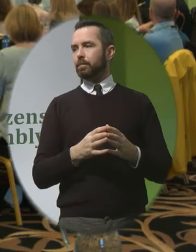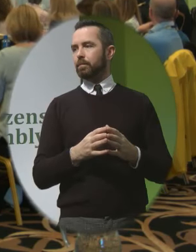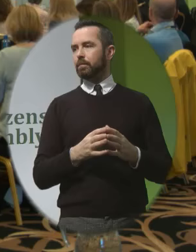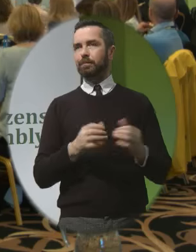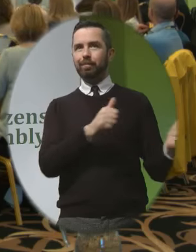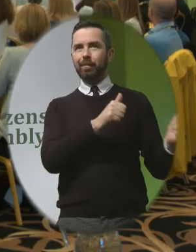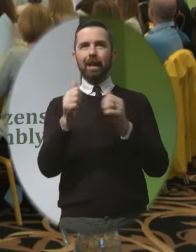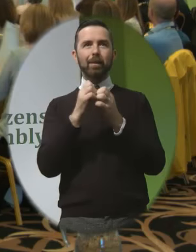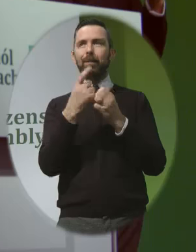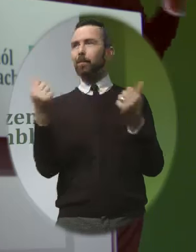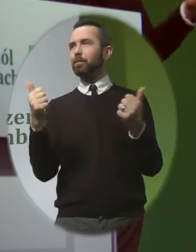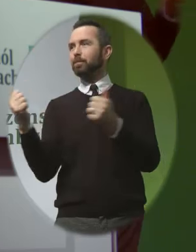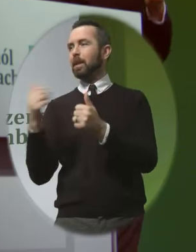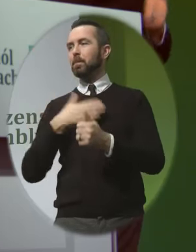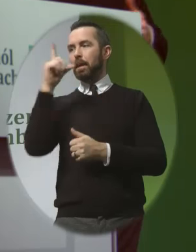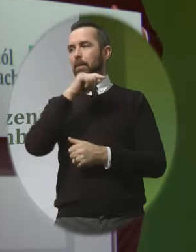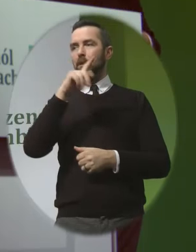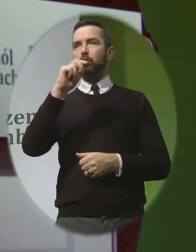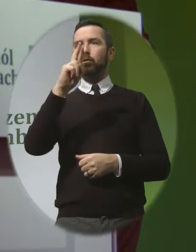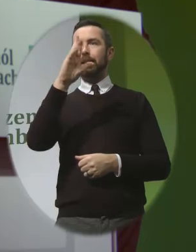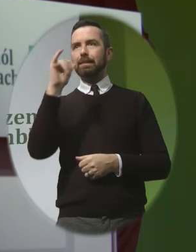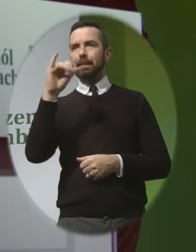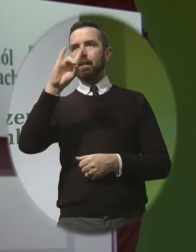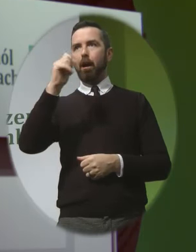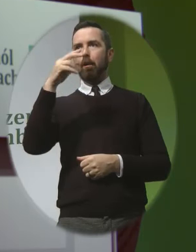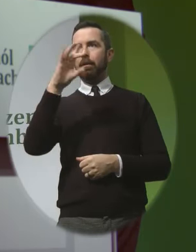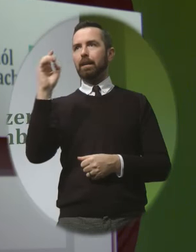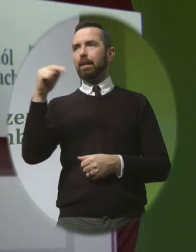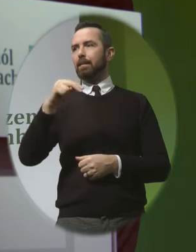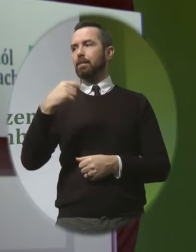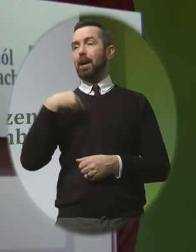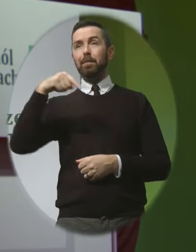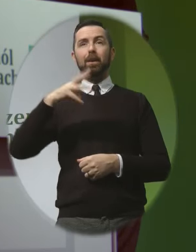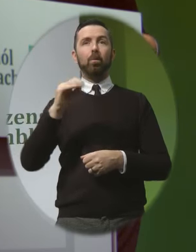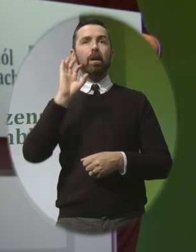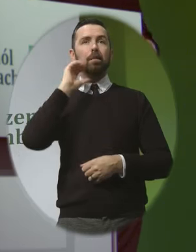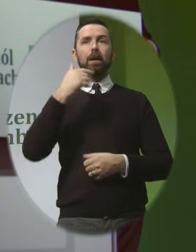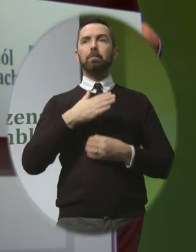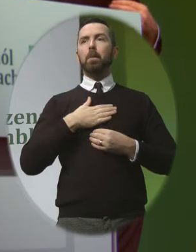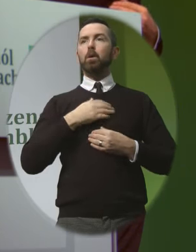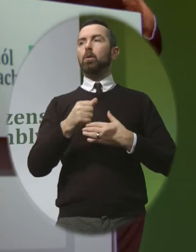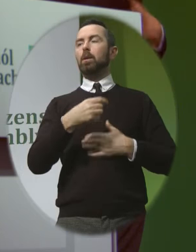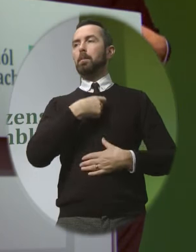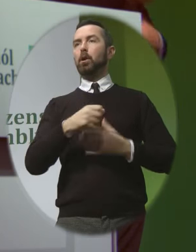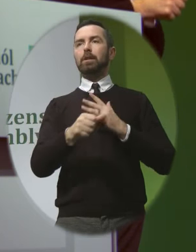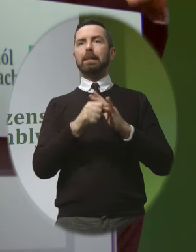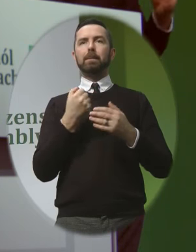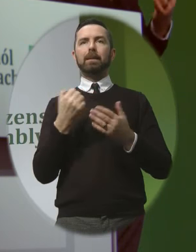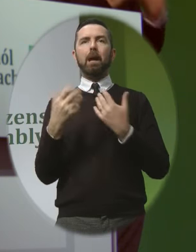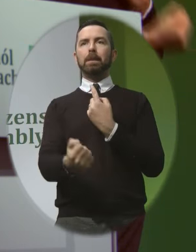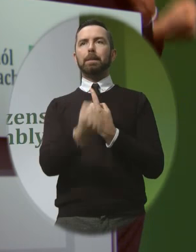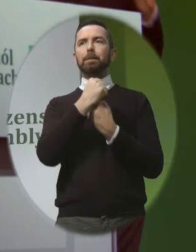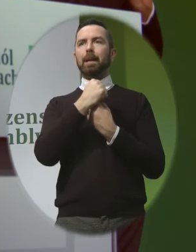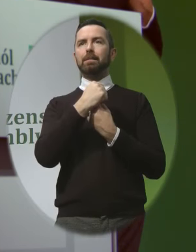hello everyone my name is Tracy Harkin and I'm here today because of how my own personal experience has impacted